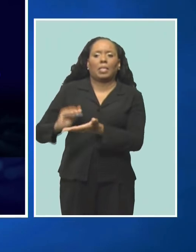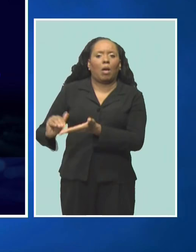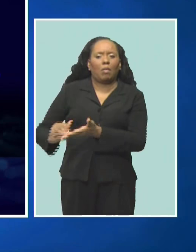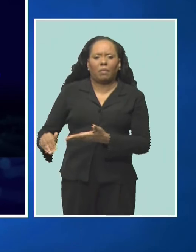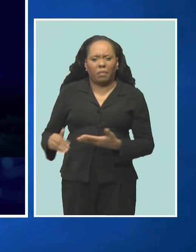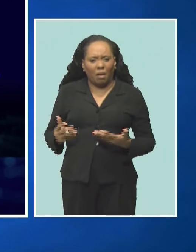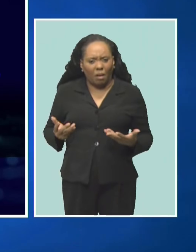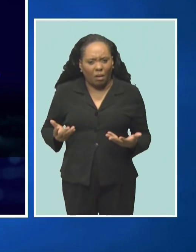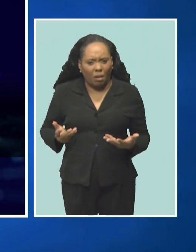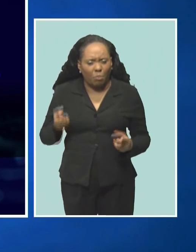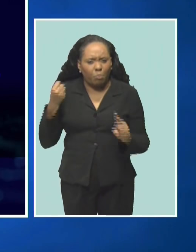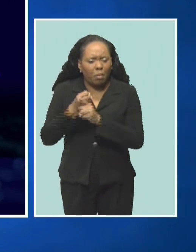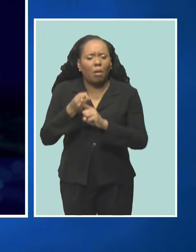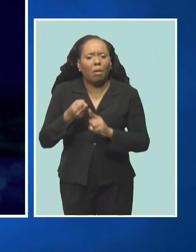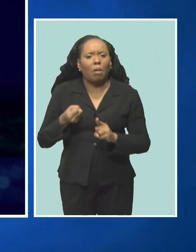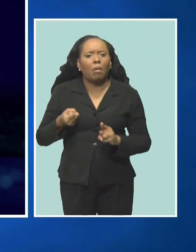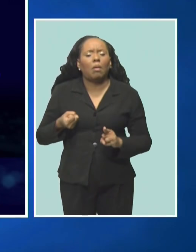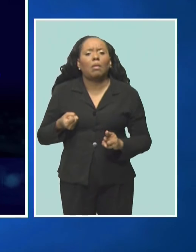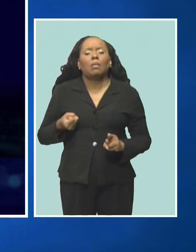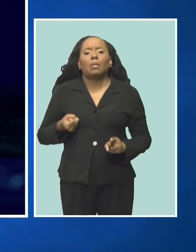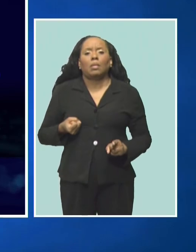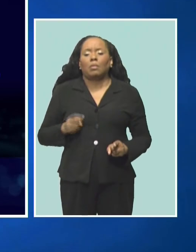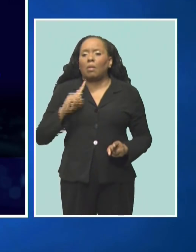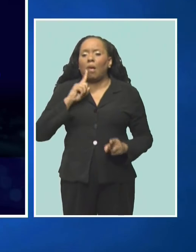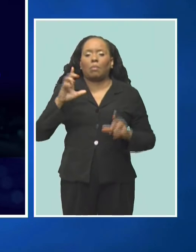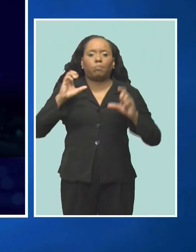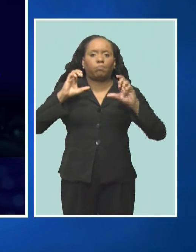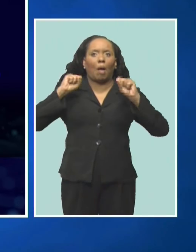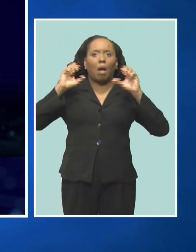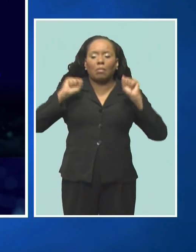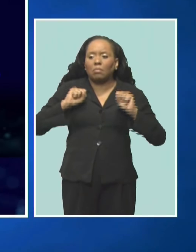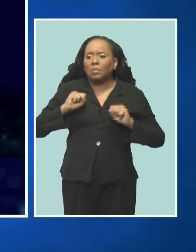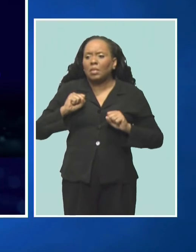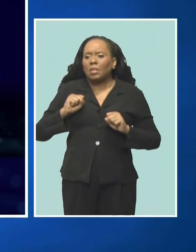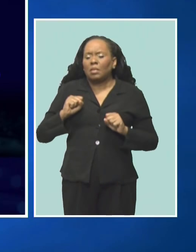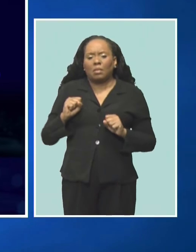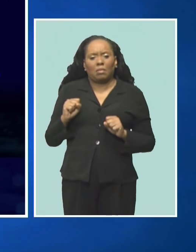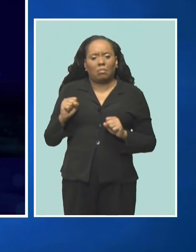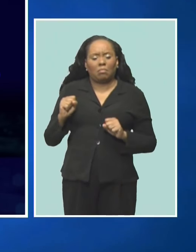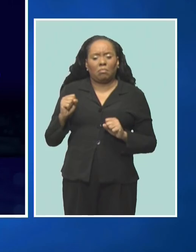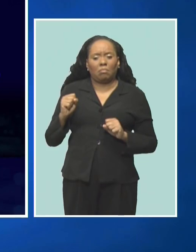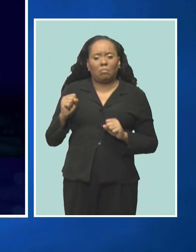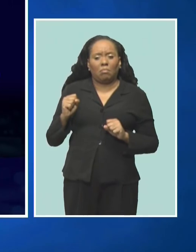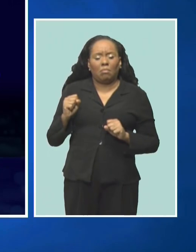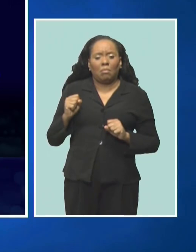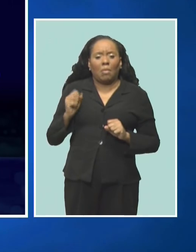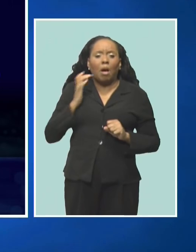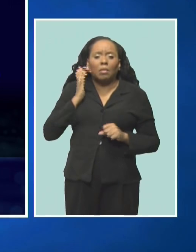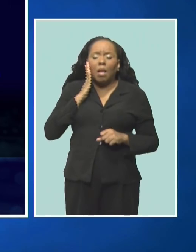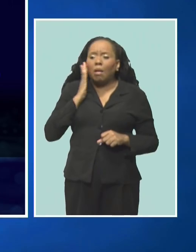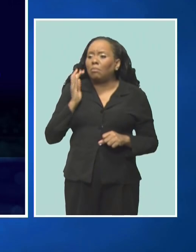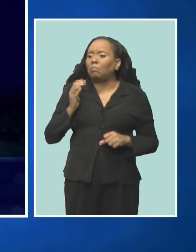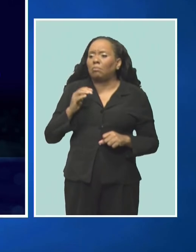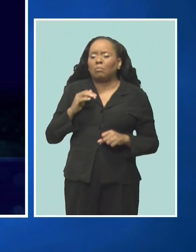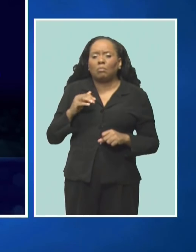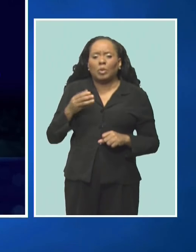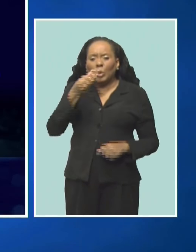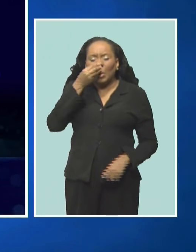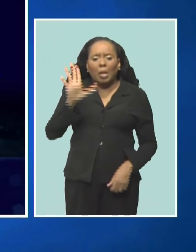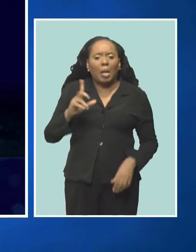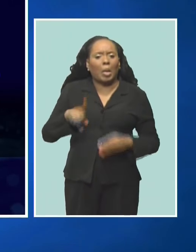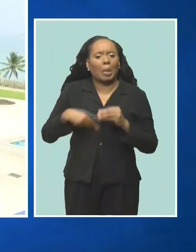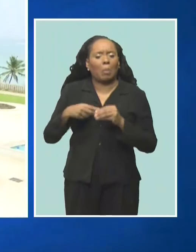conducted, in fact, reveals a shocking lack of empathy and a blatant disregard for basic